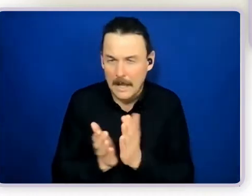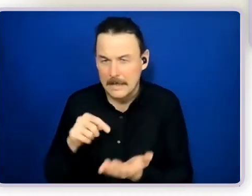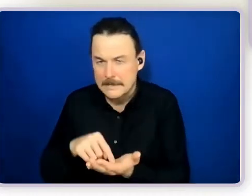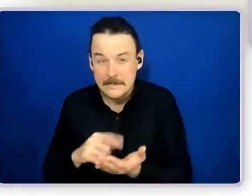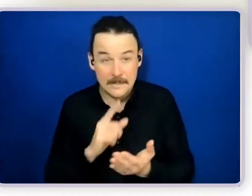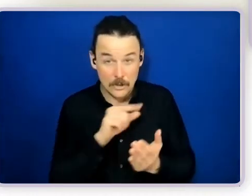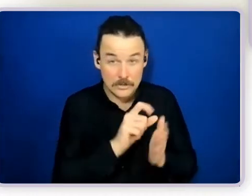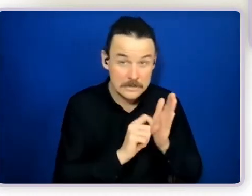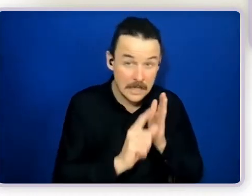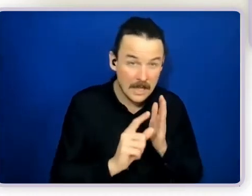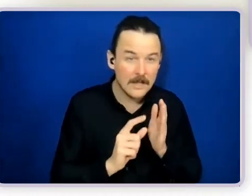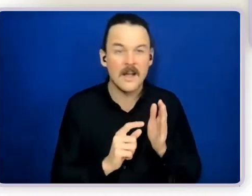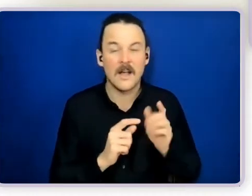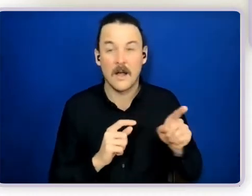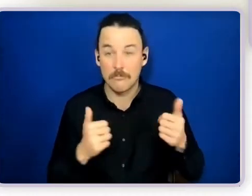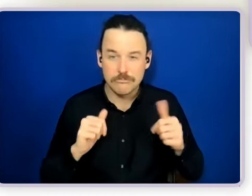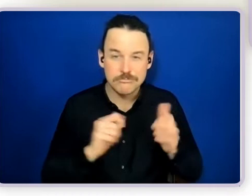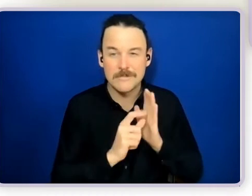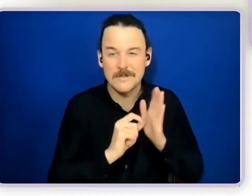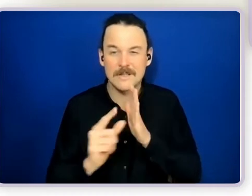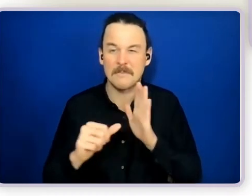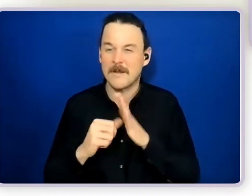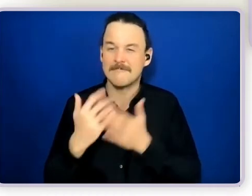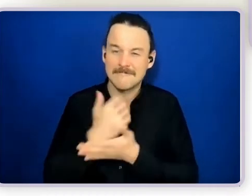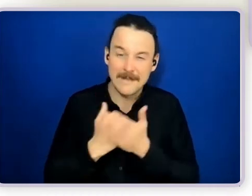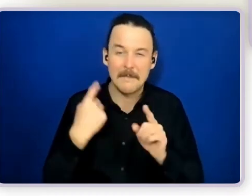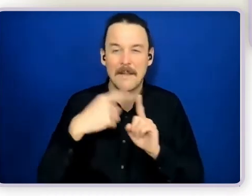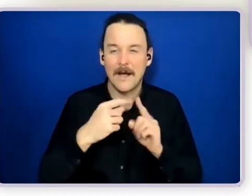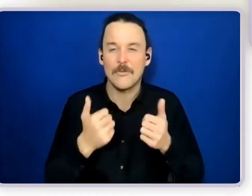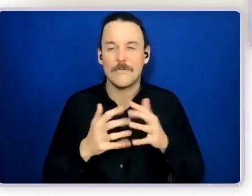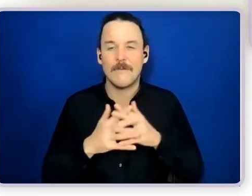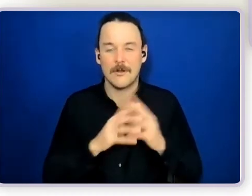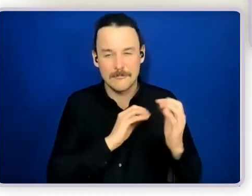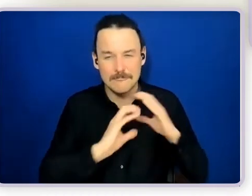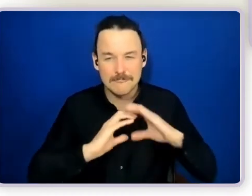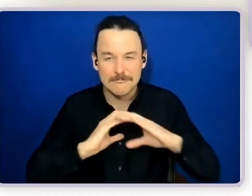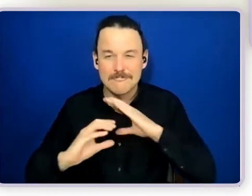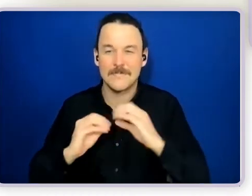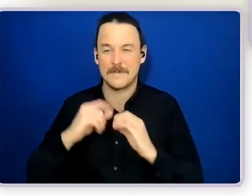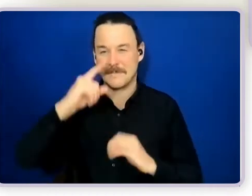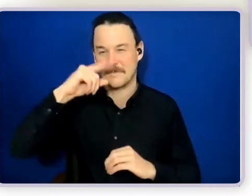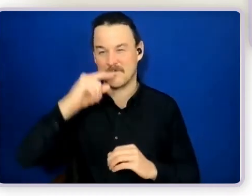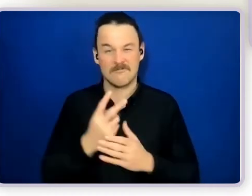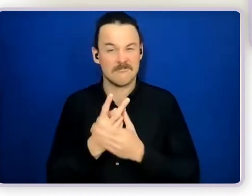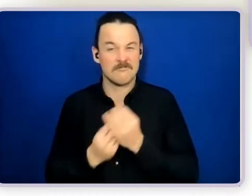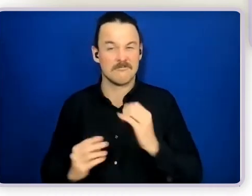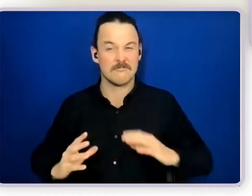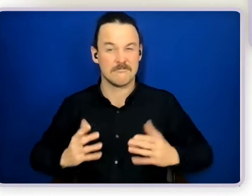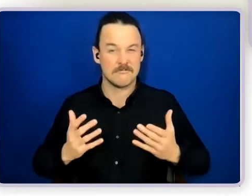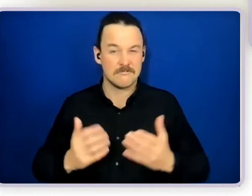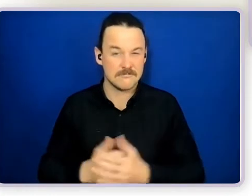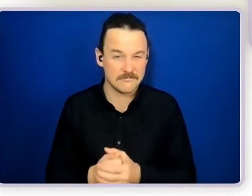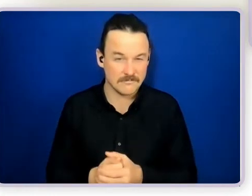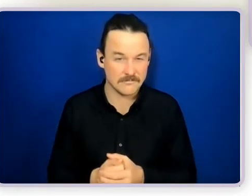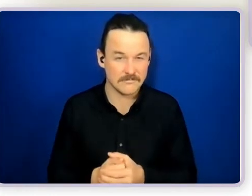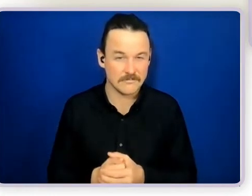And if you look at the second little chart there, some of these are important things in terms of social role, valorisation, which is